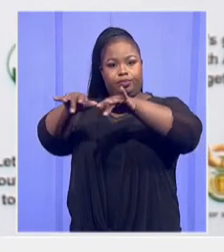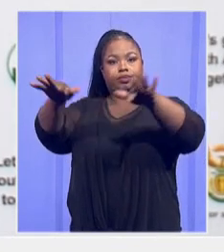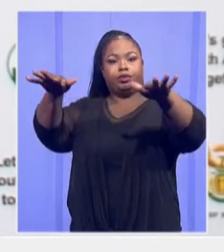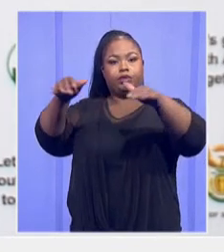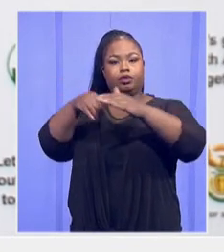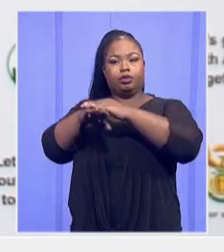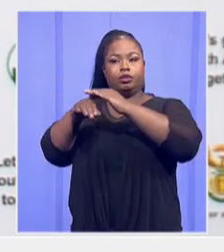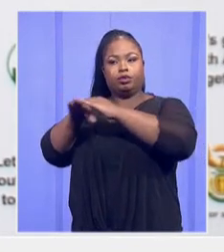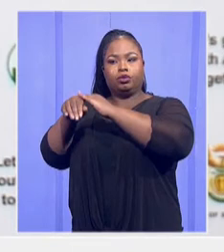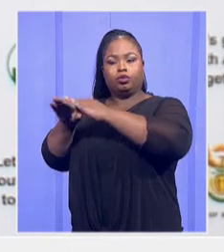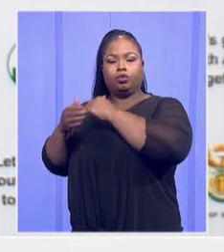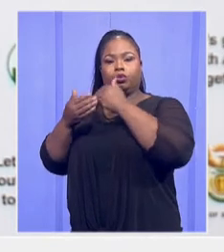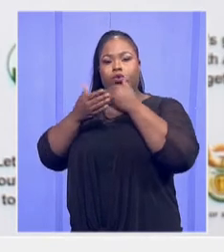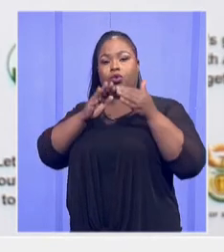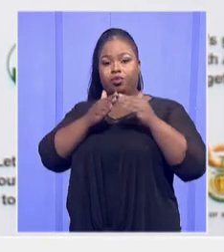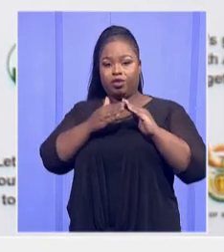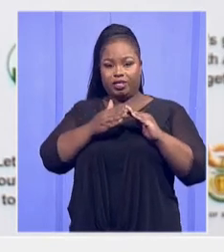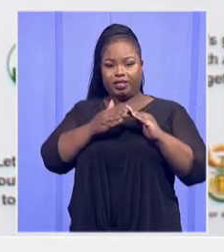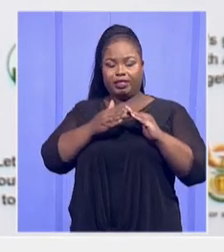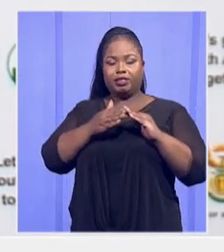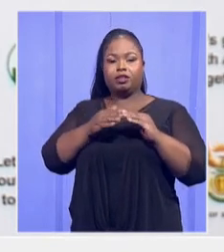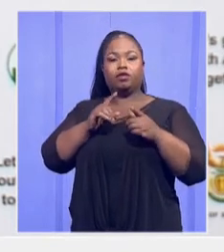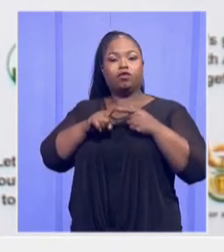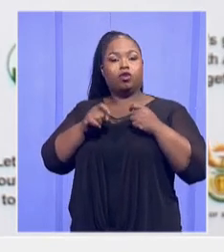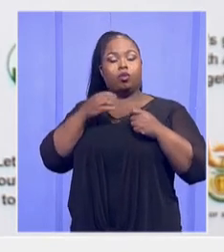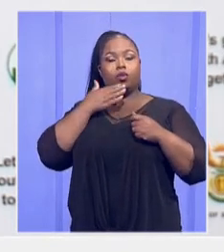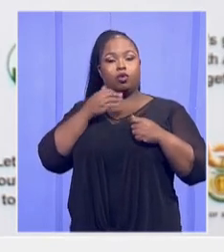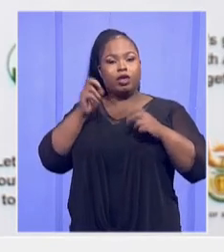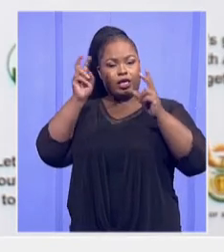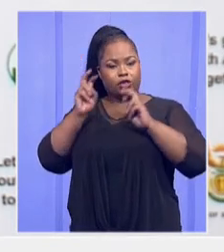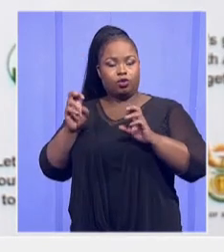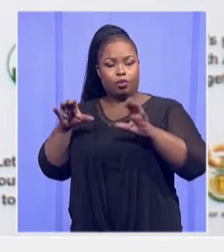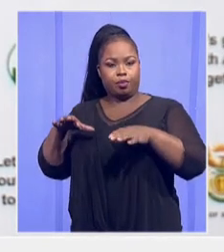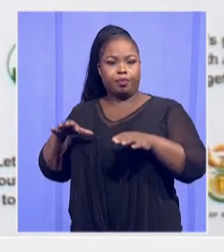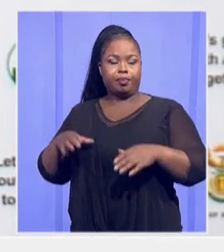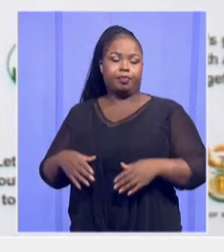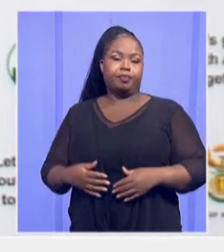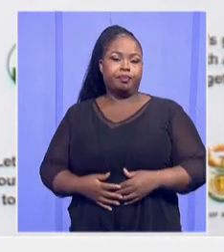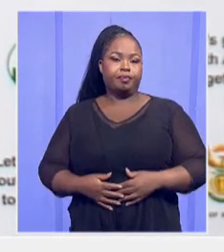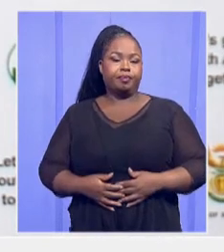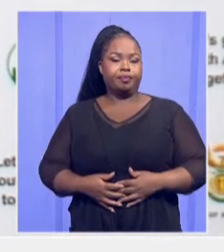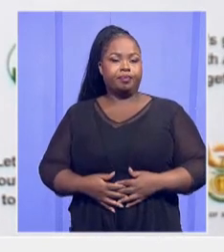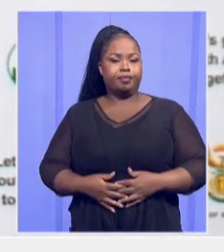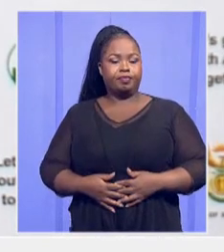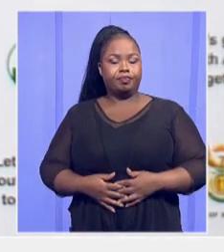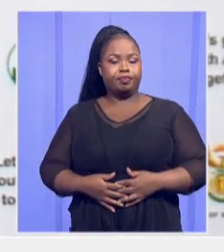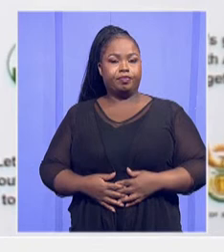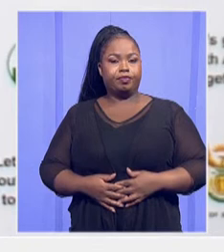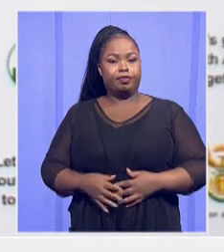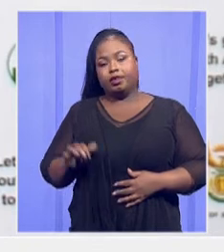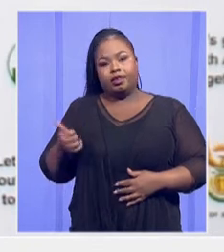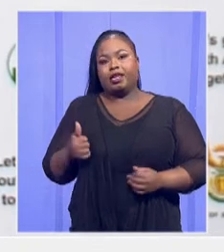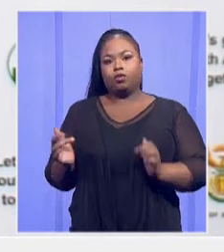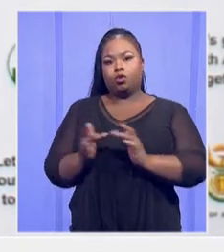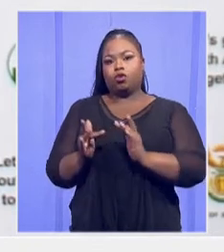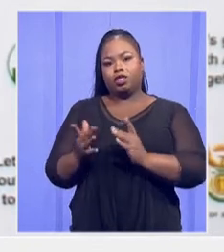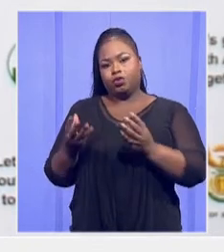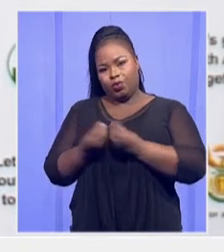done by ESCOM together with our Department of Energy. Then we connect to